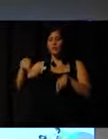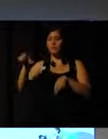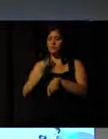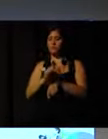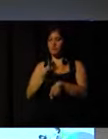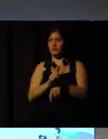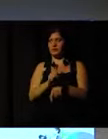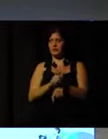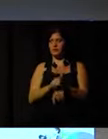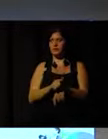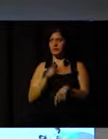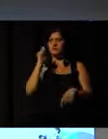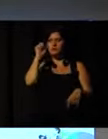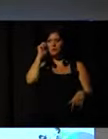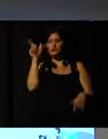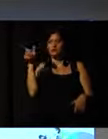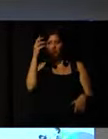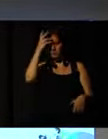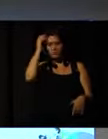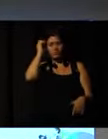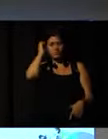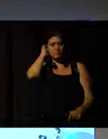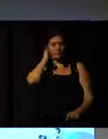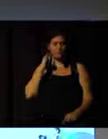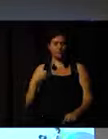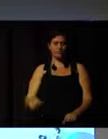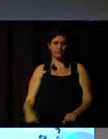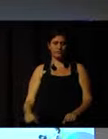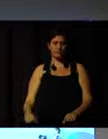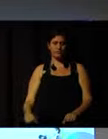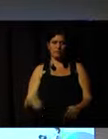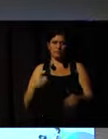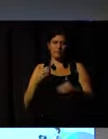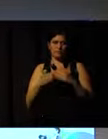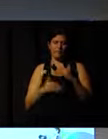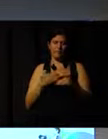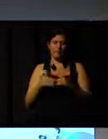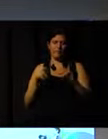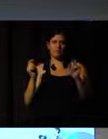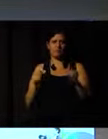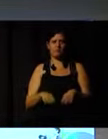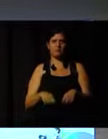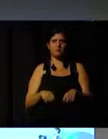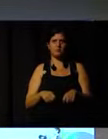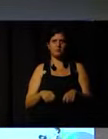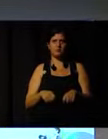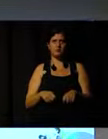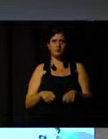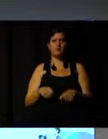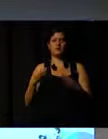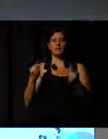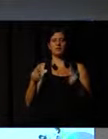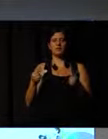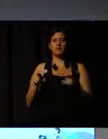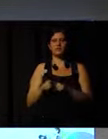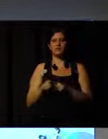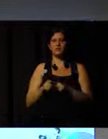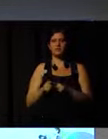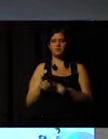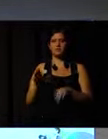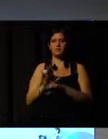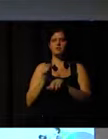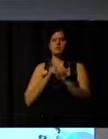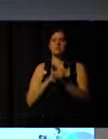I have to care about the institution and the formation of our leadership, the process